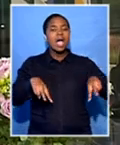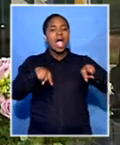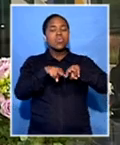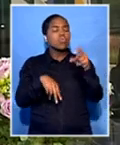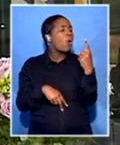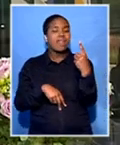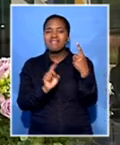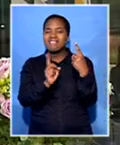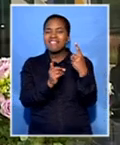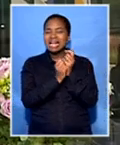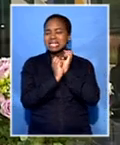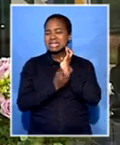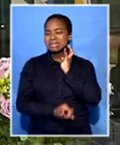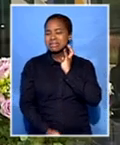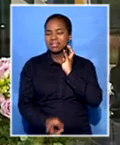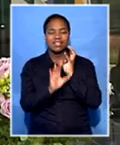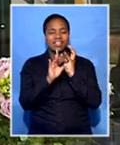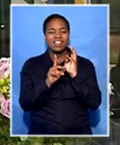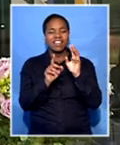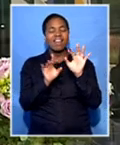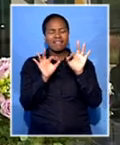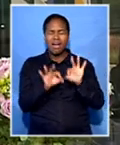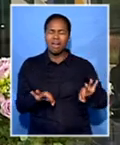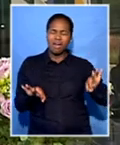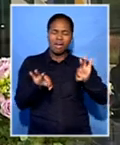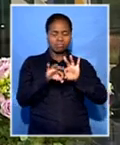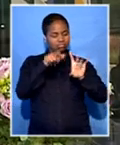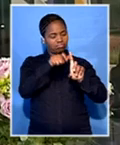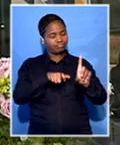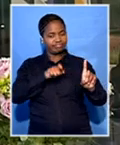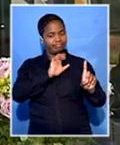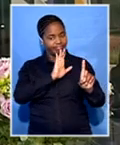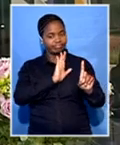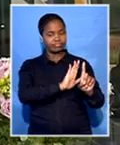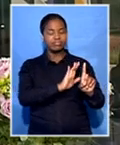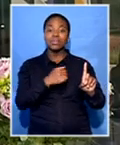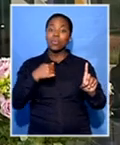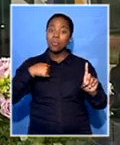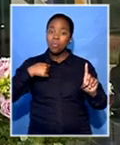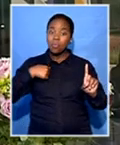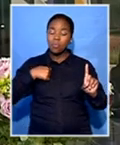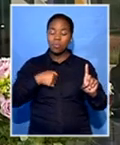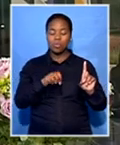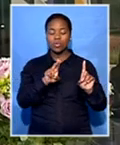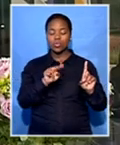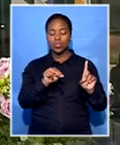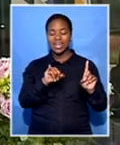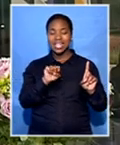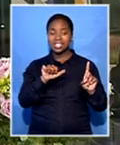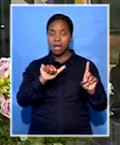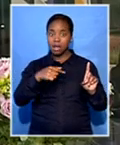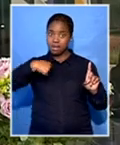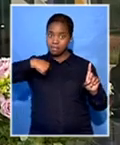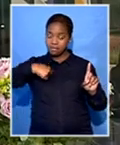commitment to selfless service. And these are things that we as UNISA and me as an